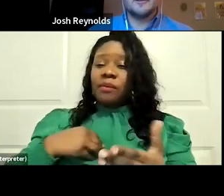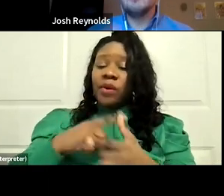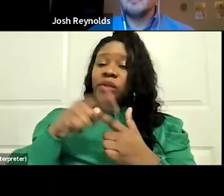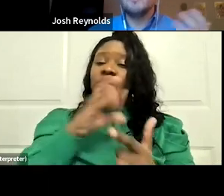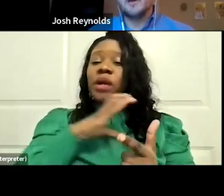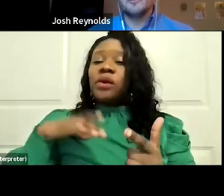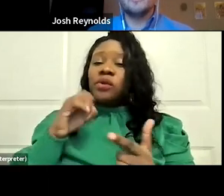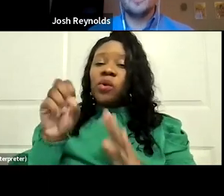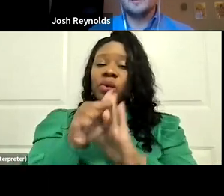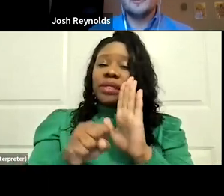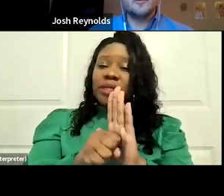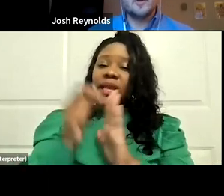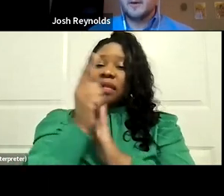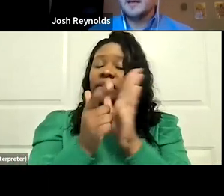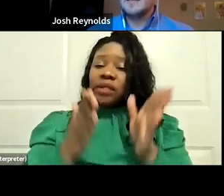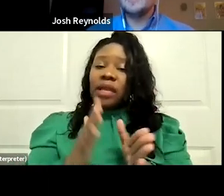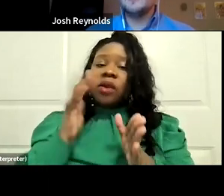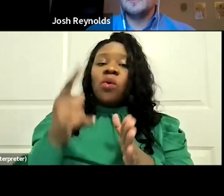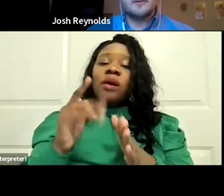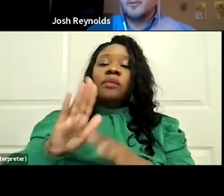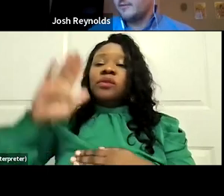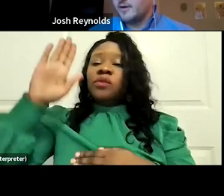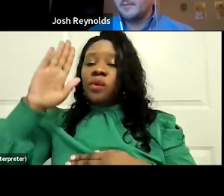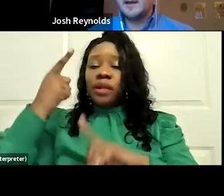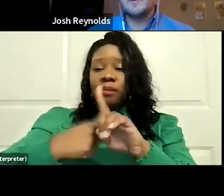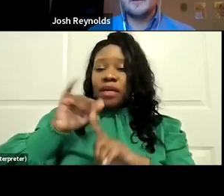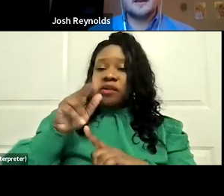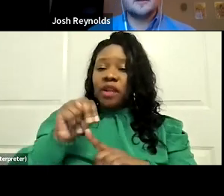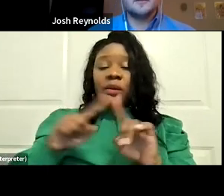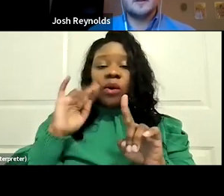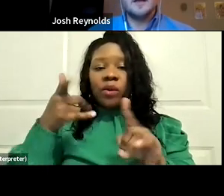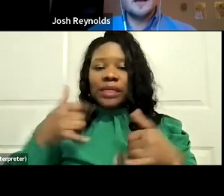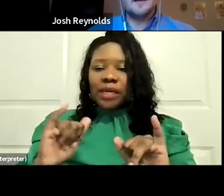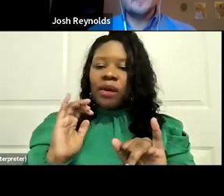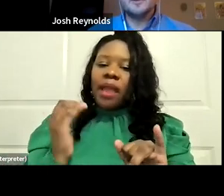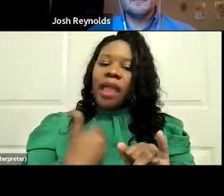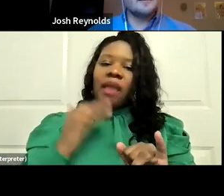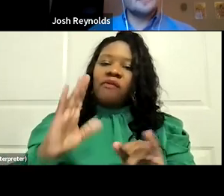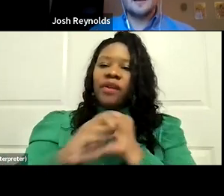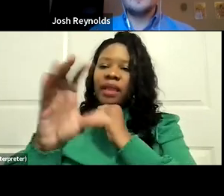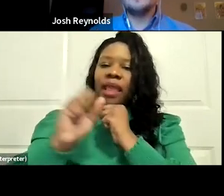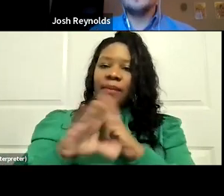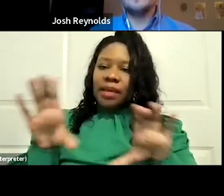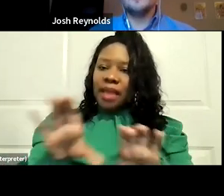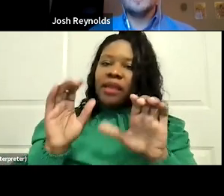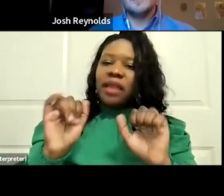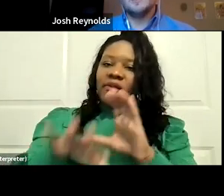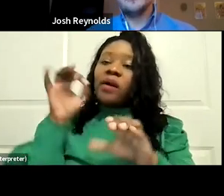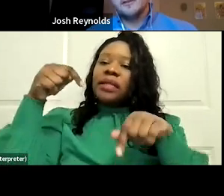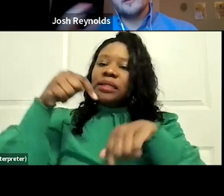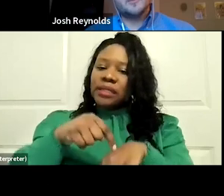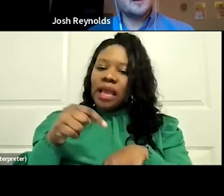legislature. They're most likely to be sworn in in January, but they still will have their campaign emails active. And you can find this time to,